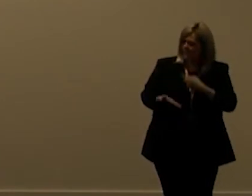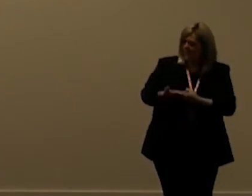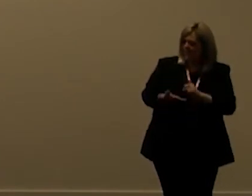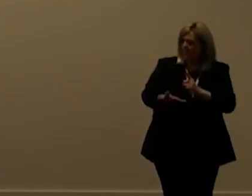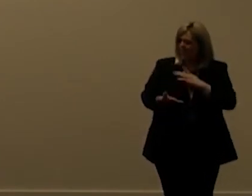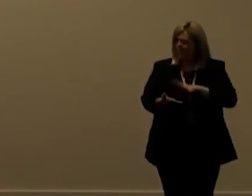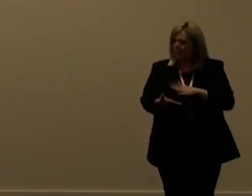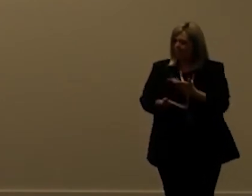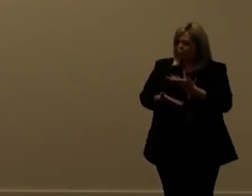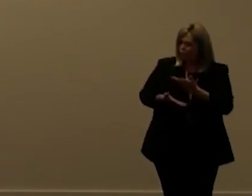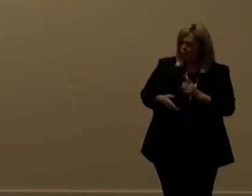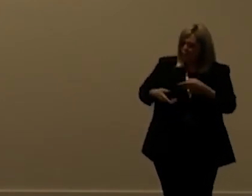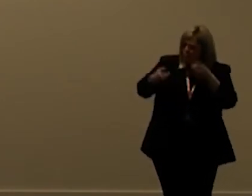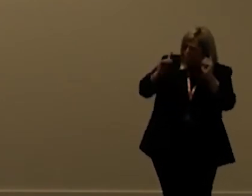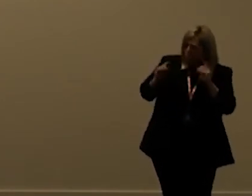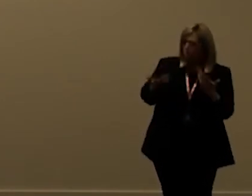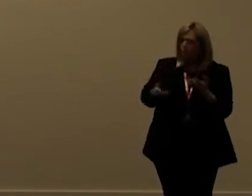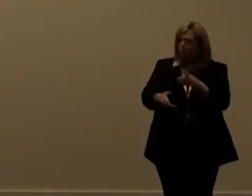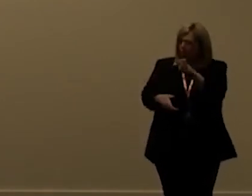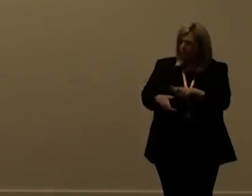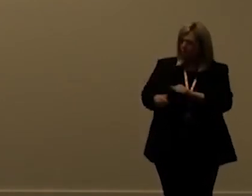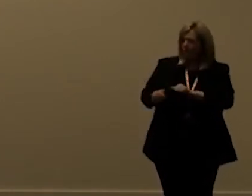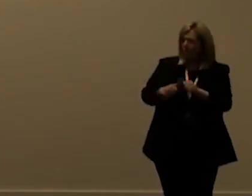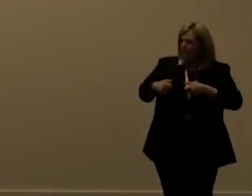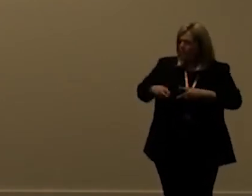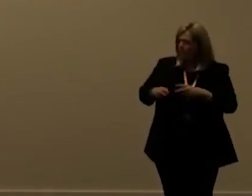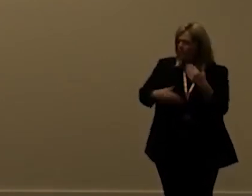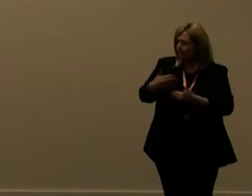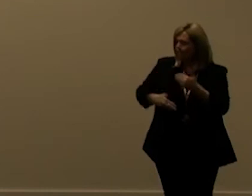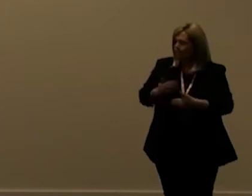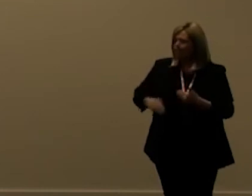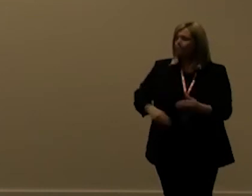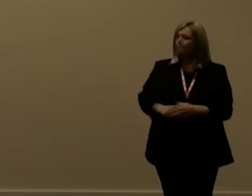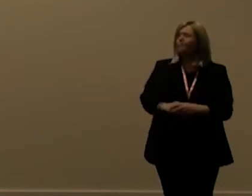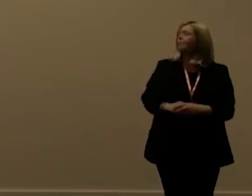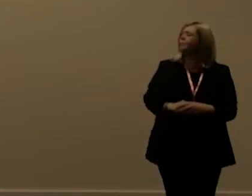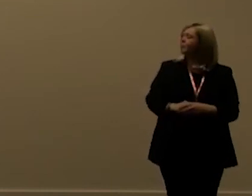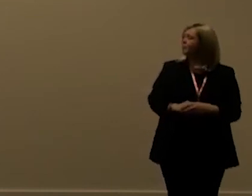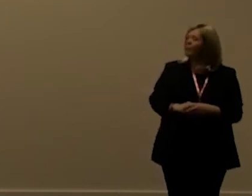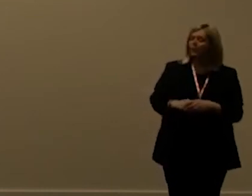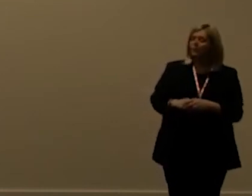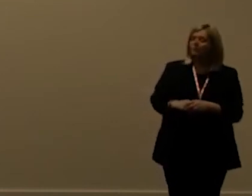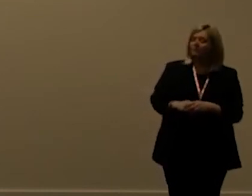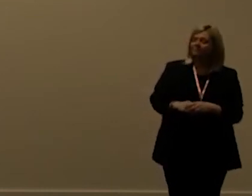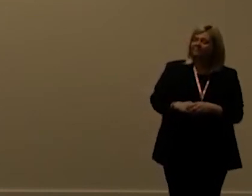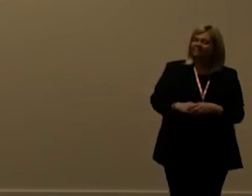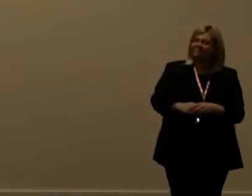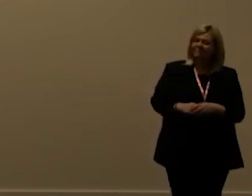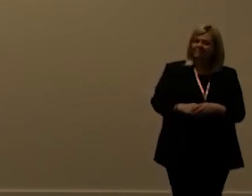your bosses or your customers about this because it's going to be and then make some noise please